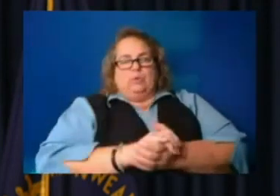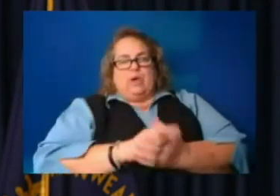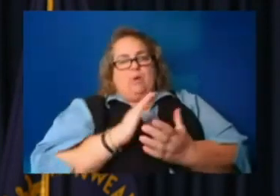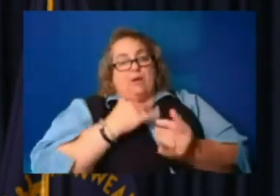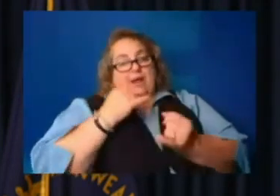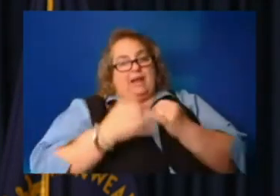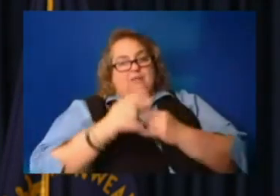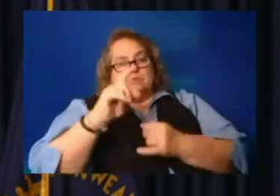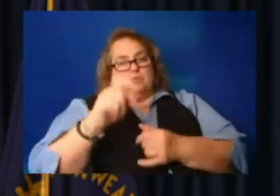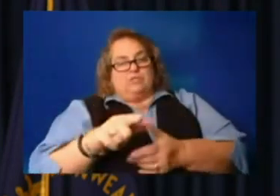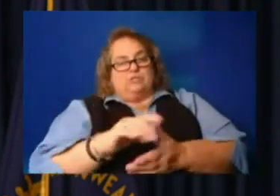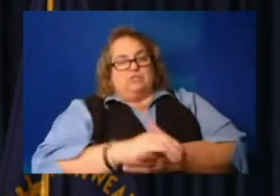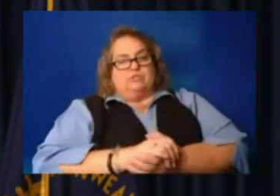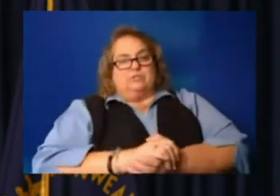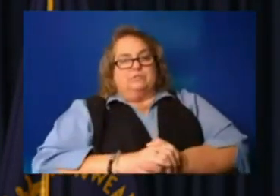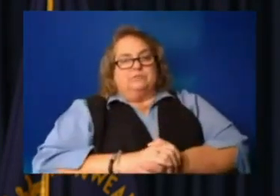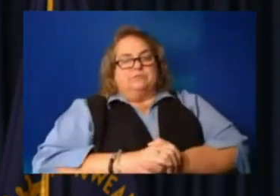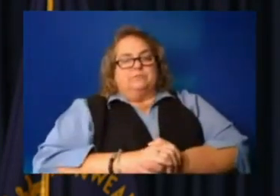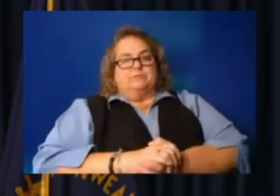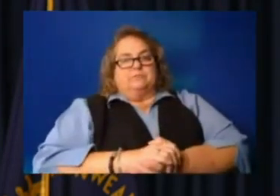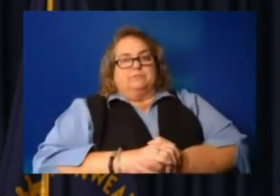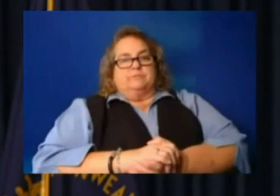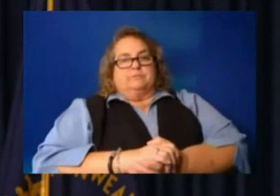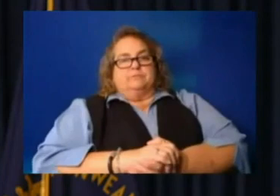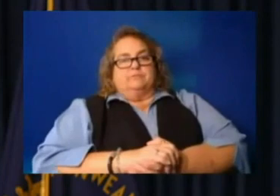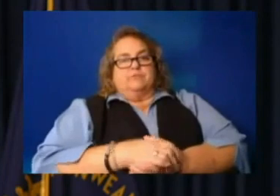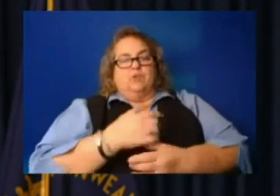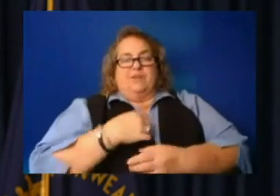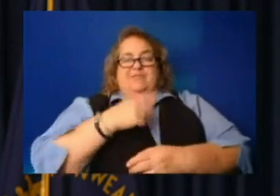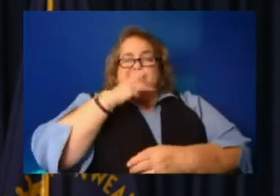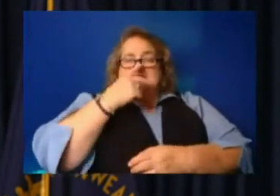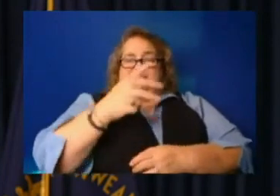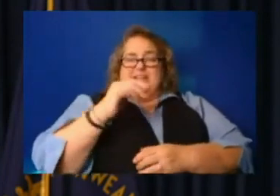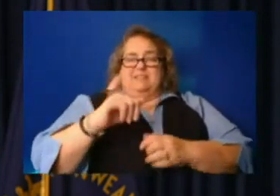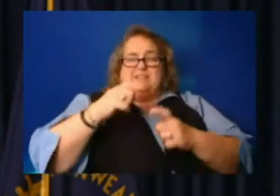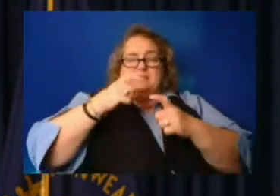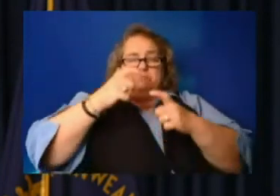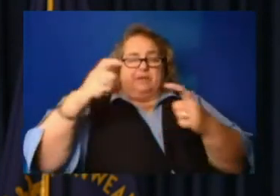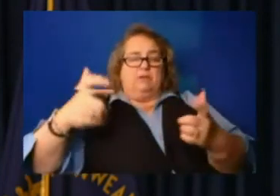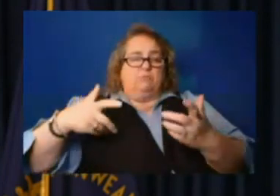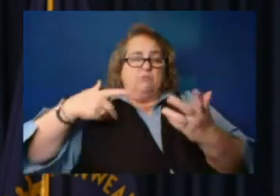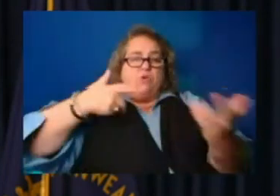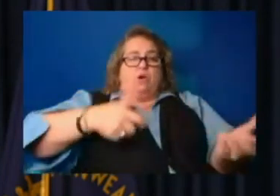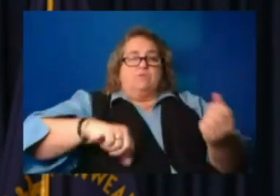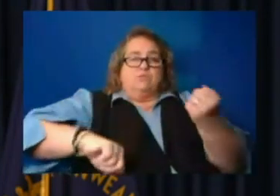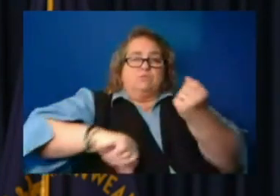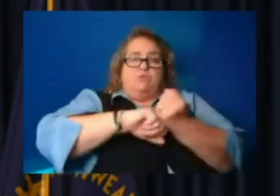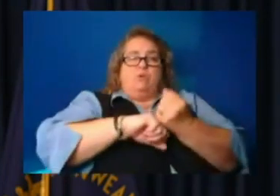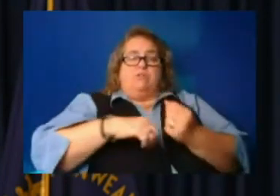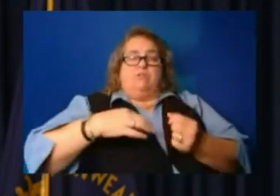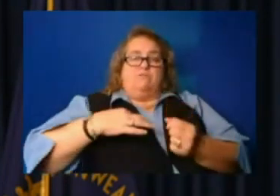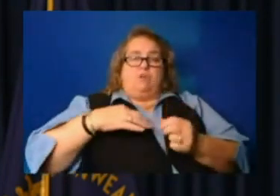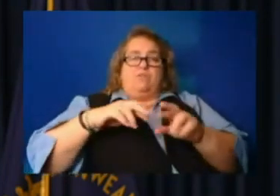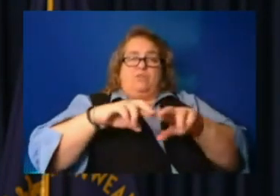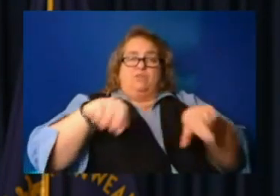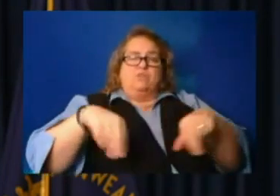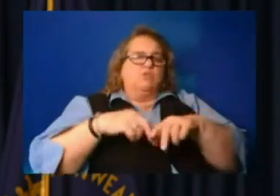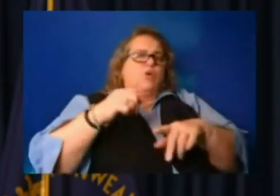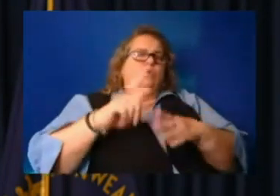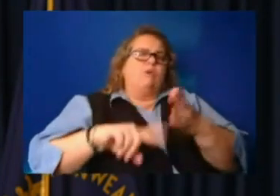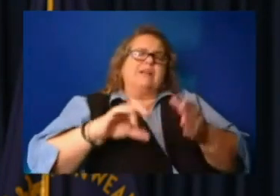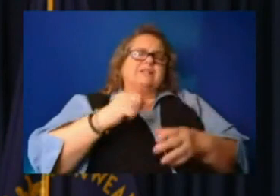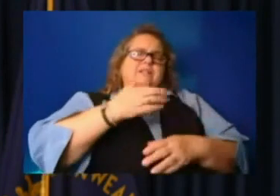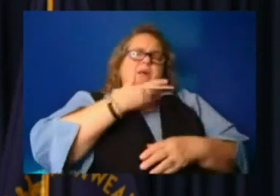Thank you, governor. We've seen this massive outpouring of support and volunteers coming into the region. What is the best way for